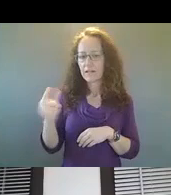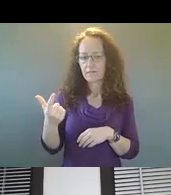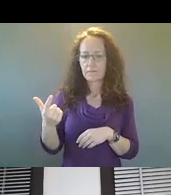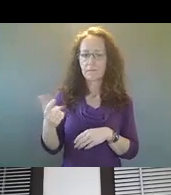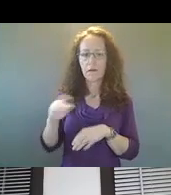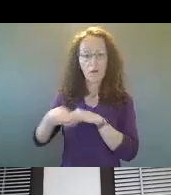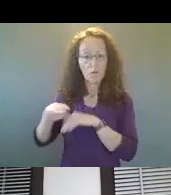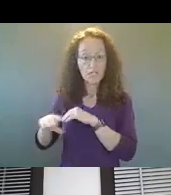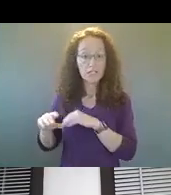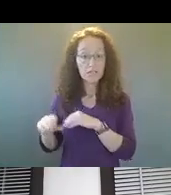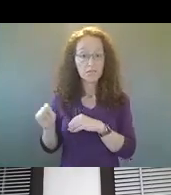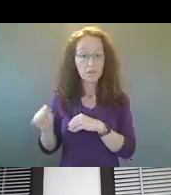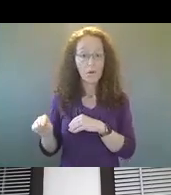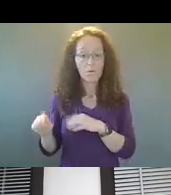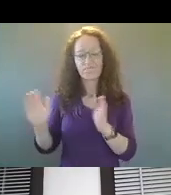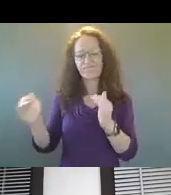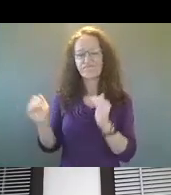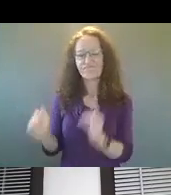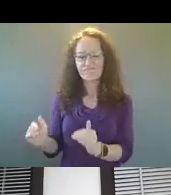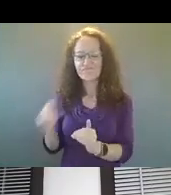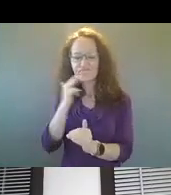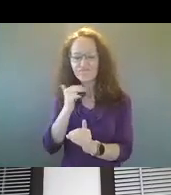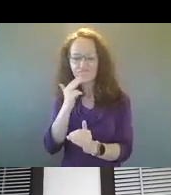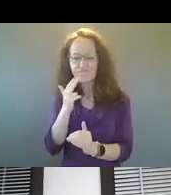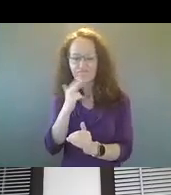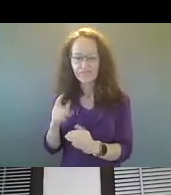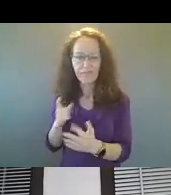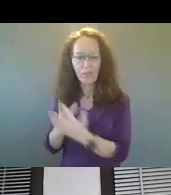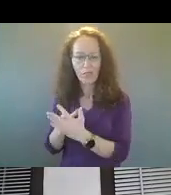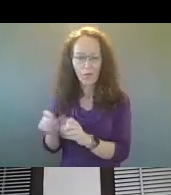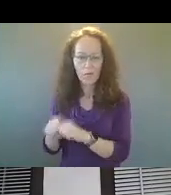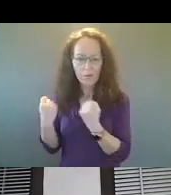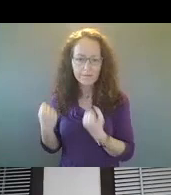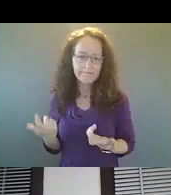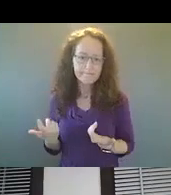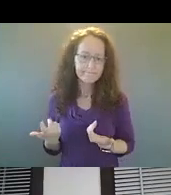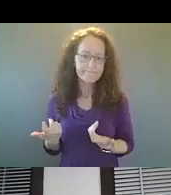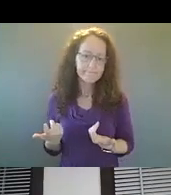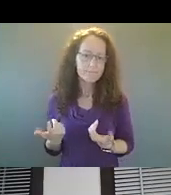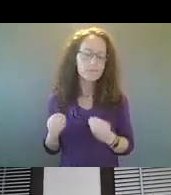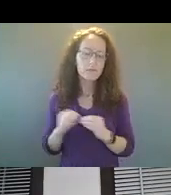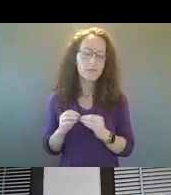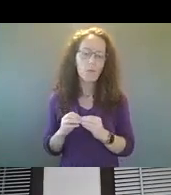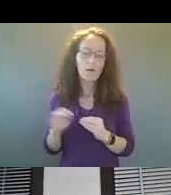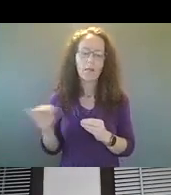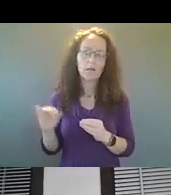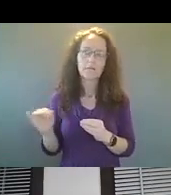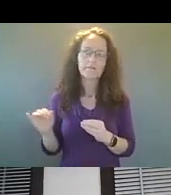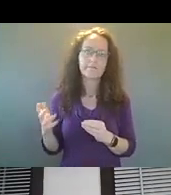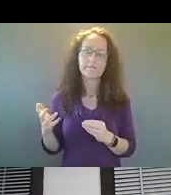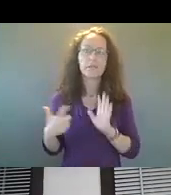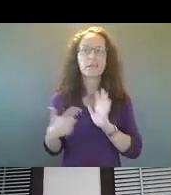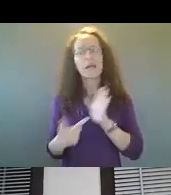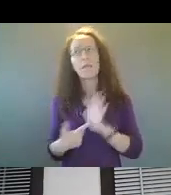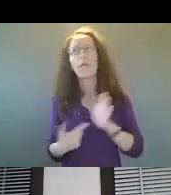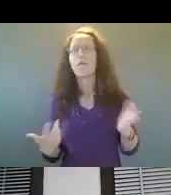uh, these coaching cases are lower level violations. Um, they're usually, um, so I, the prime example